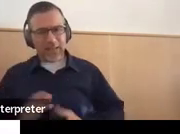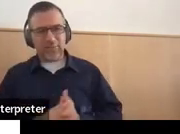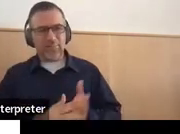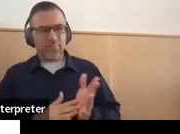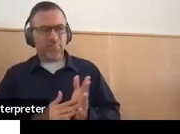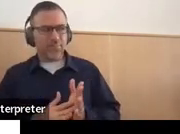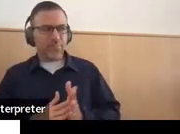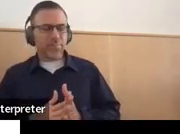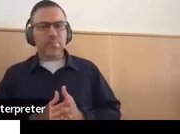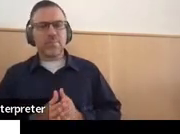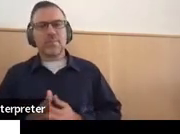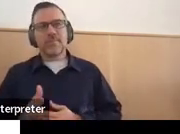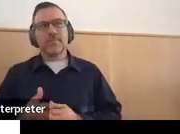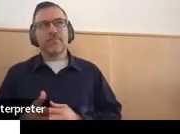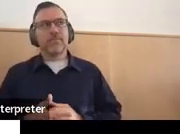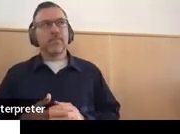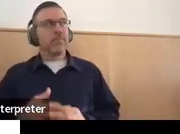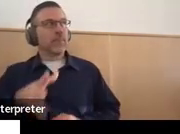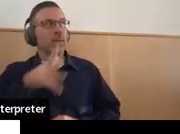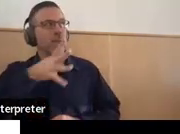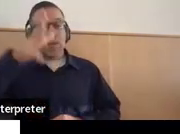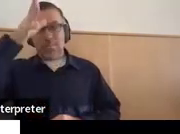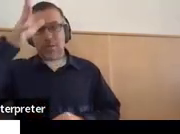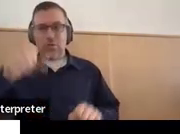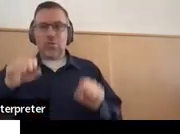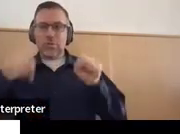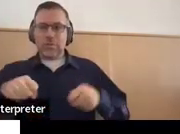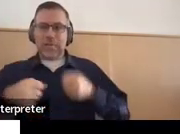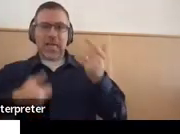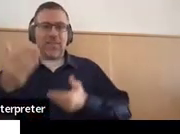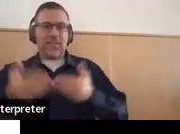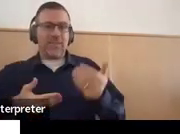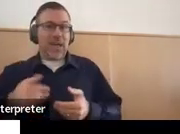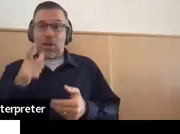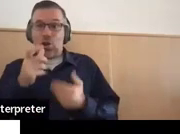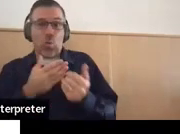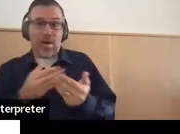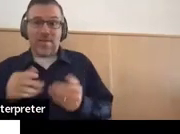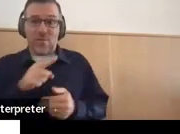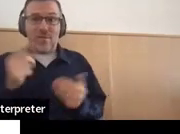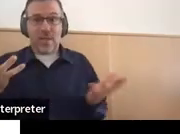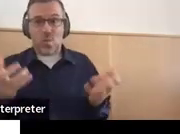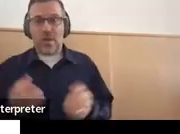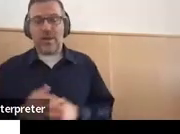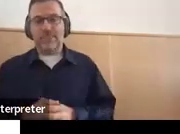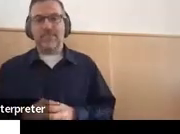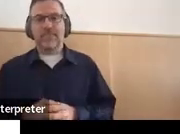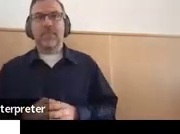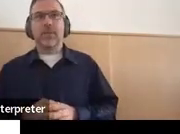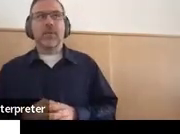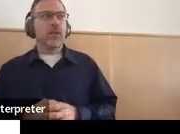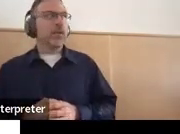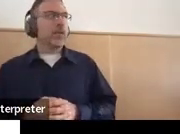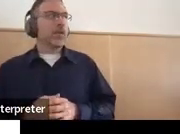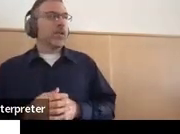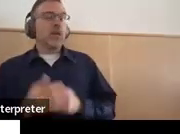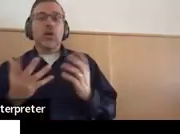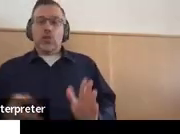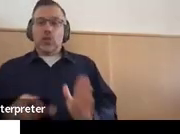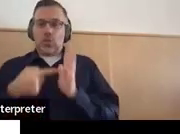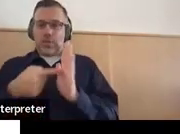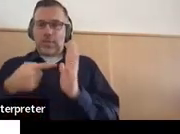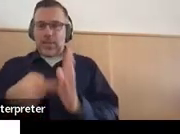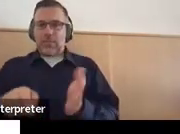So parents can invite whoever they like to the meeting, as you all know. So here's an example of a written